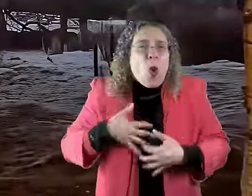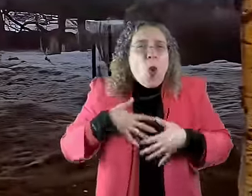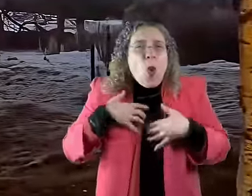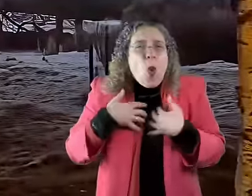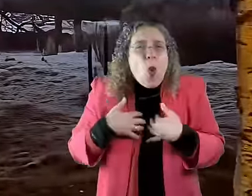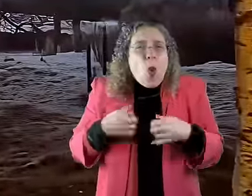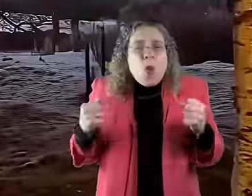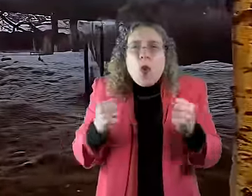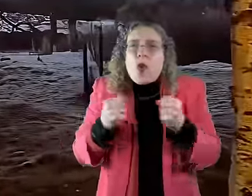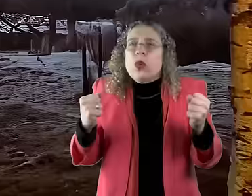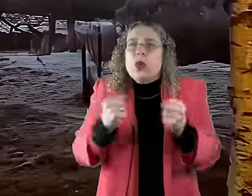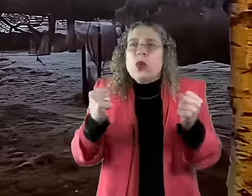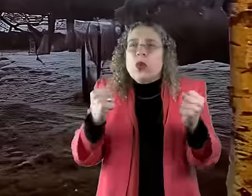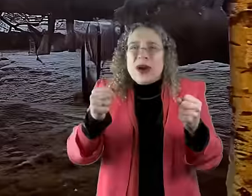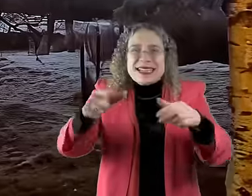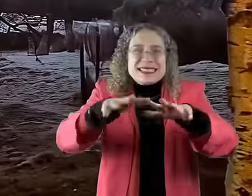Breathe it in.